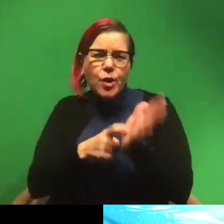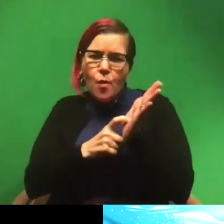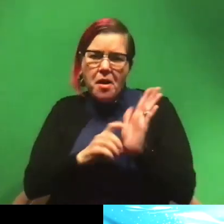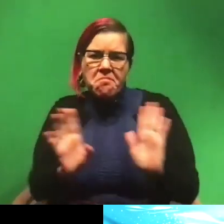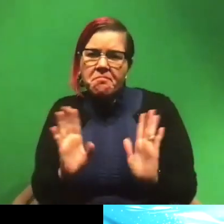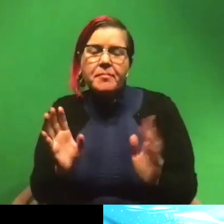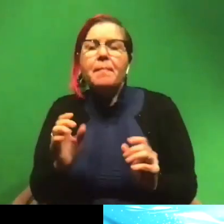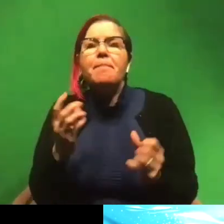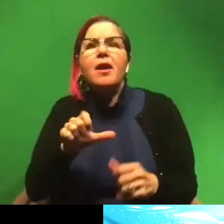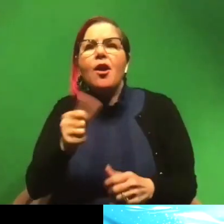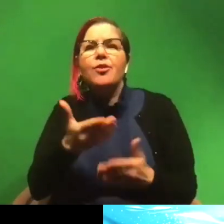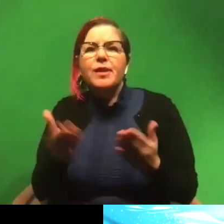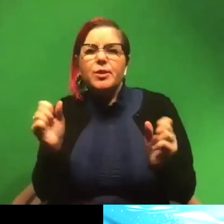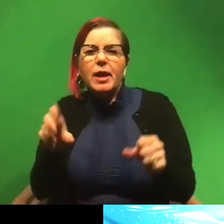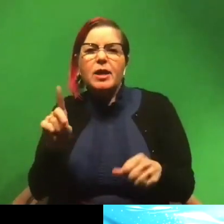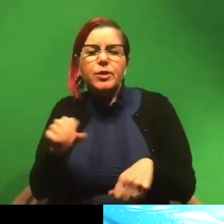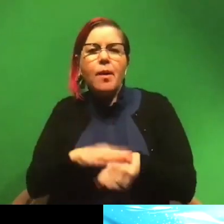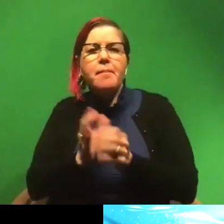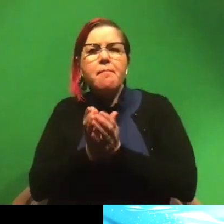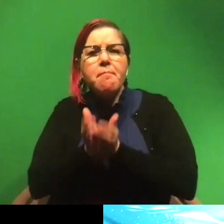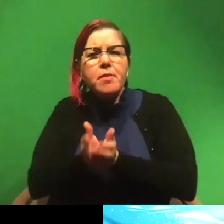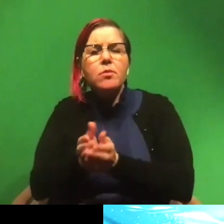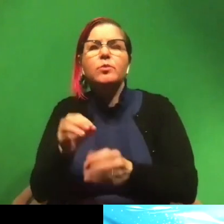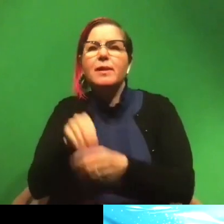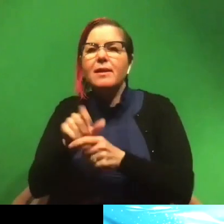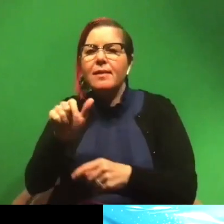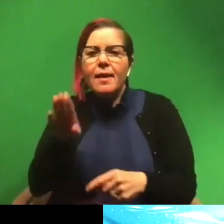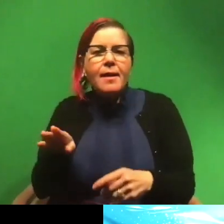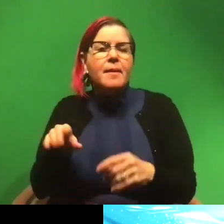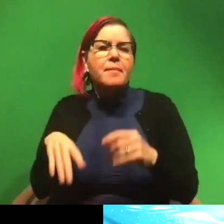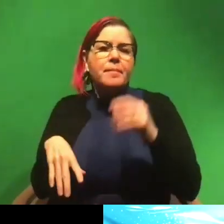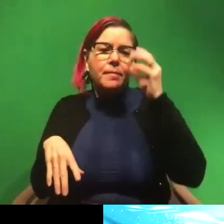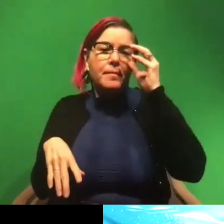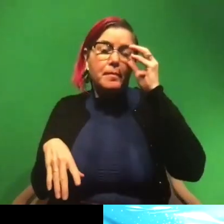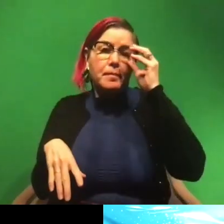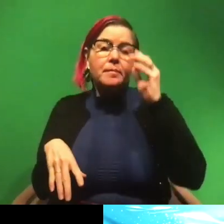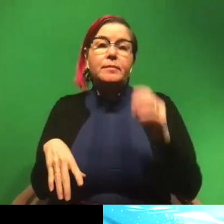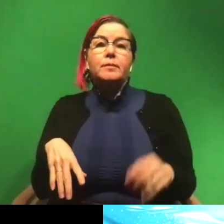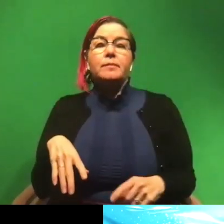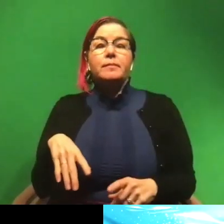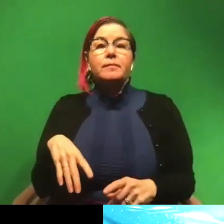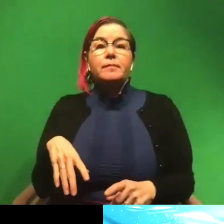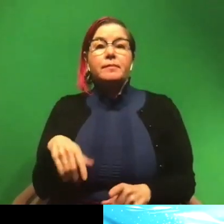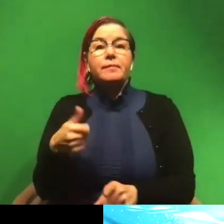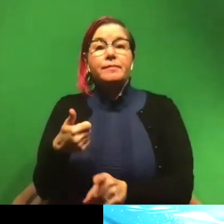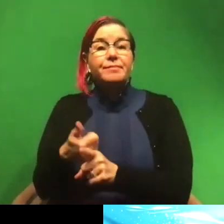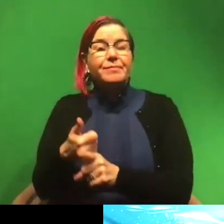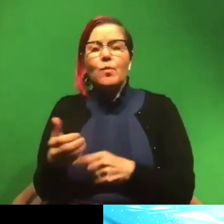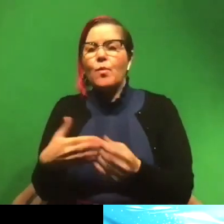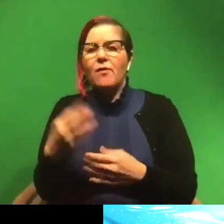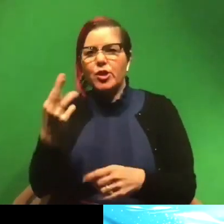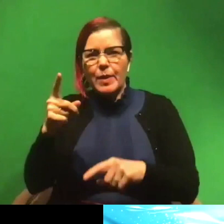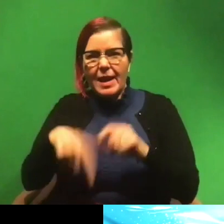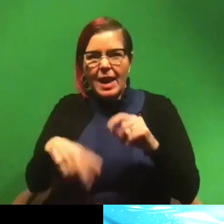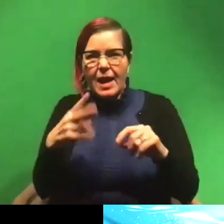lots of things that you can do on boats or in the lab. So if you, for whatever reason, can't dive,